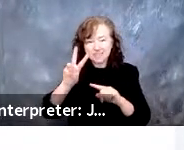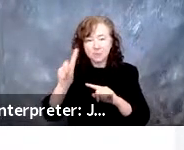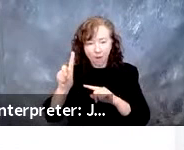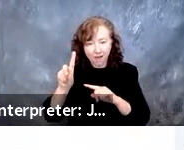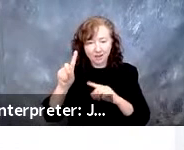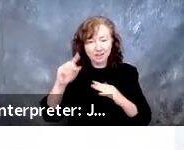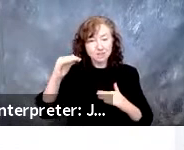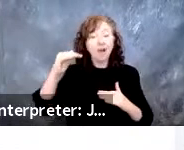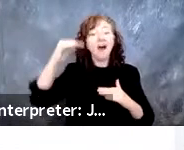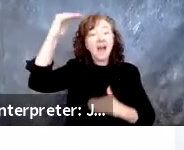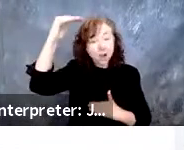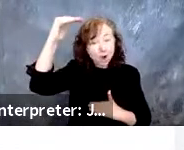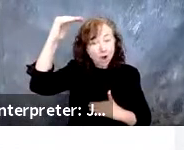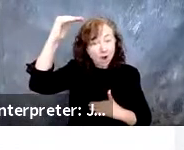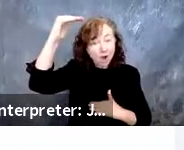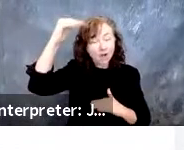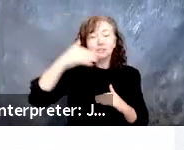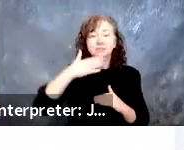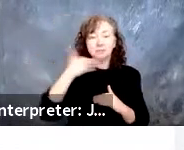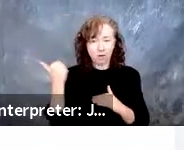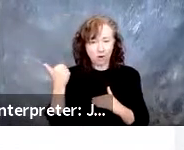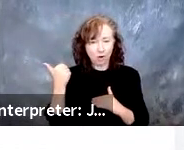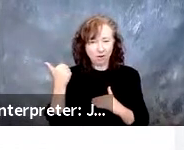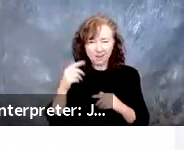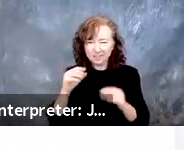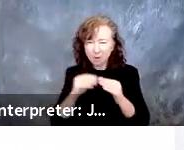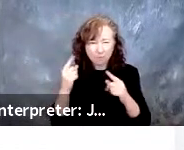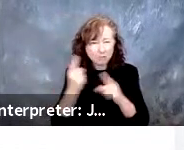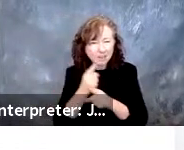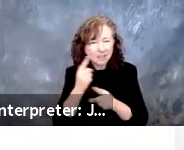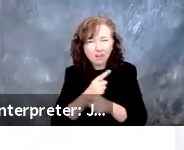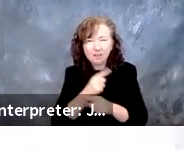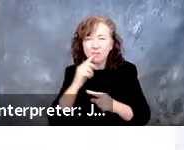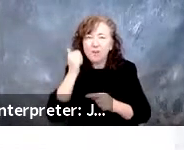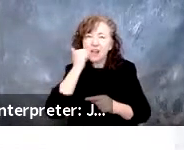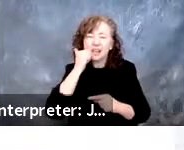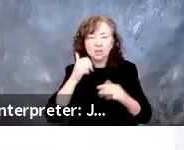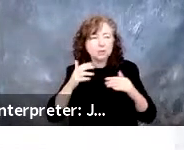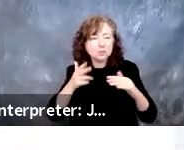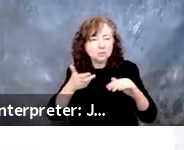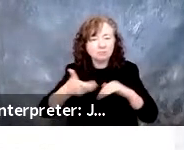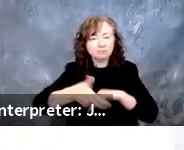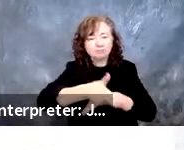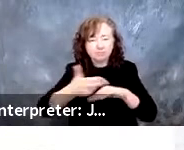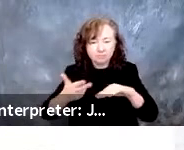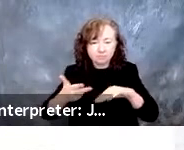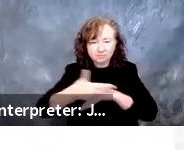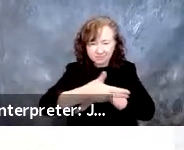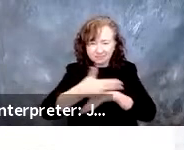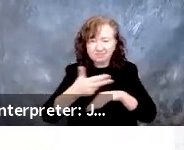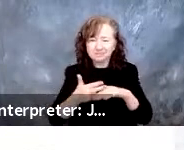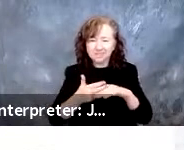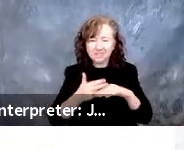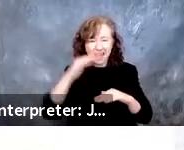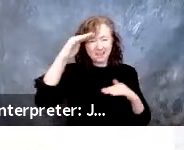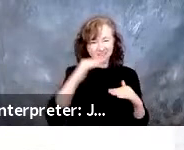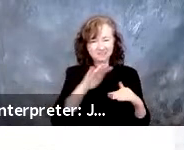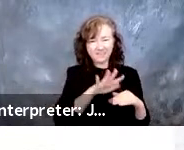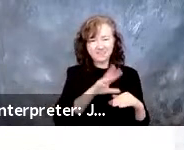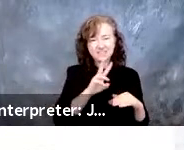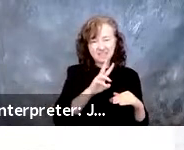is not only desired, it really is much more practical on a daily basis to go above what's called out there in the regulation.